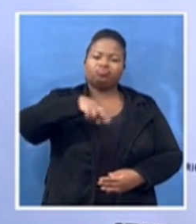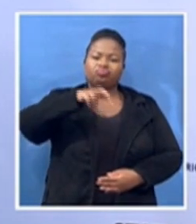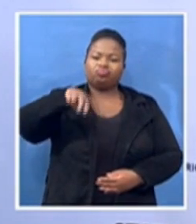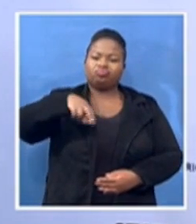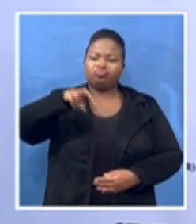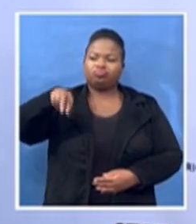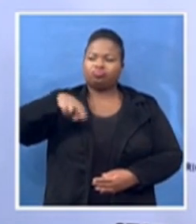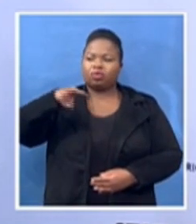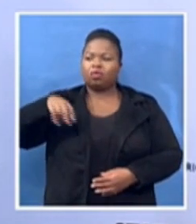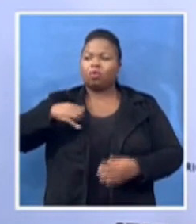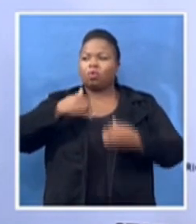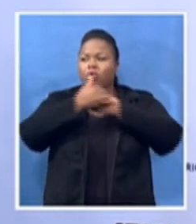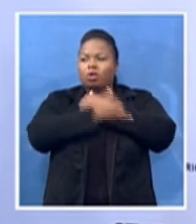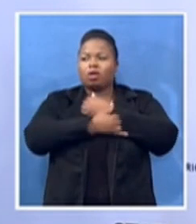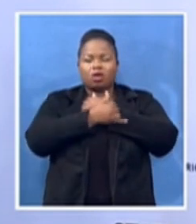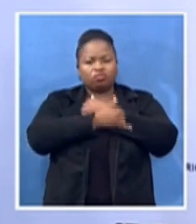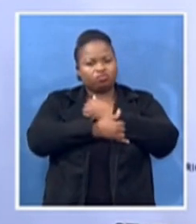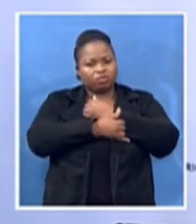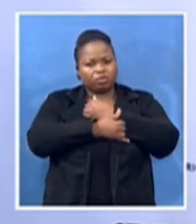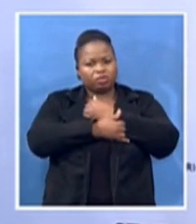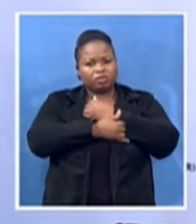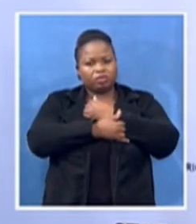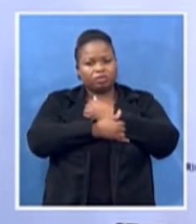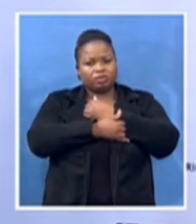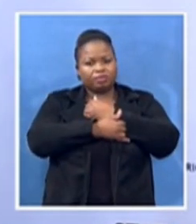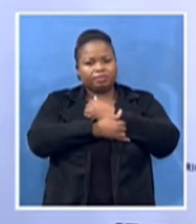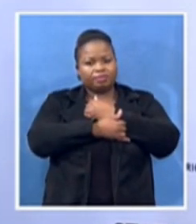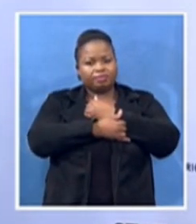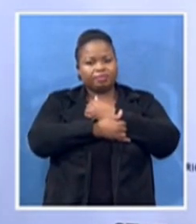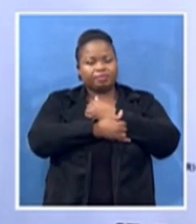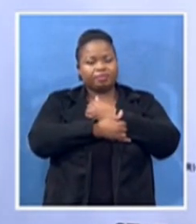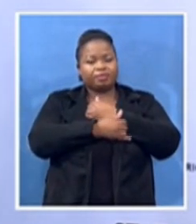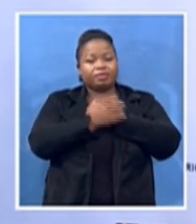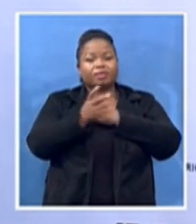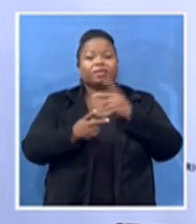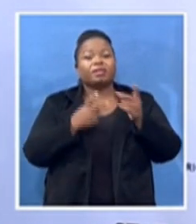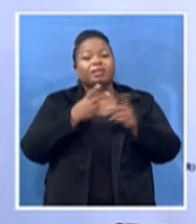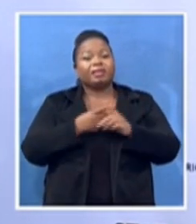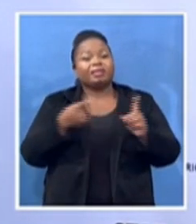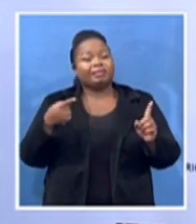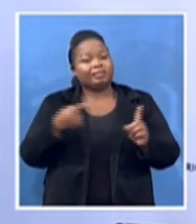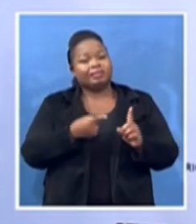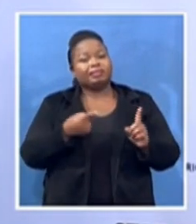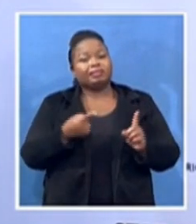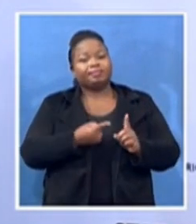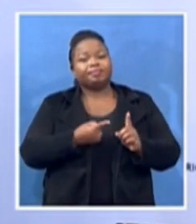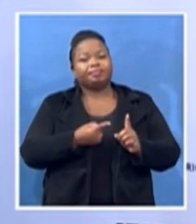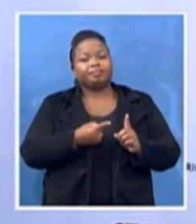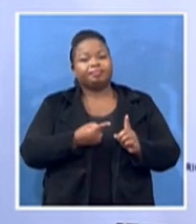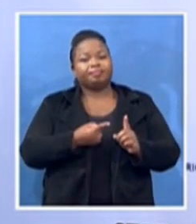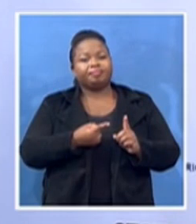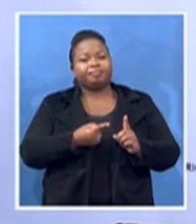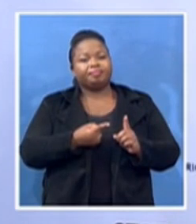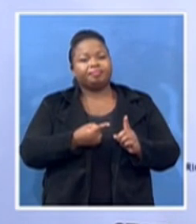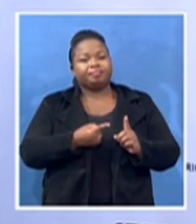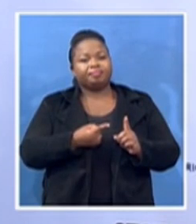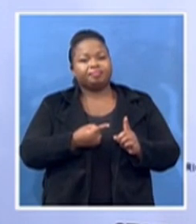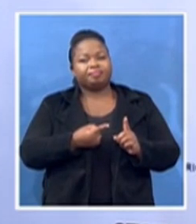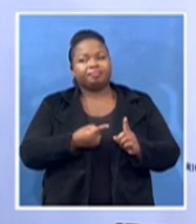she was in very important